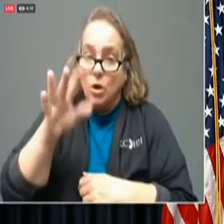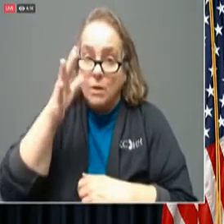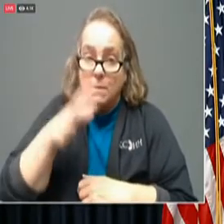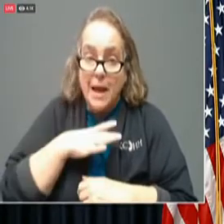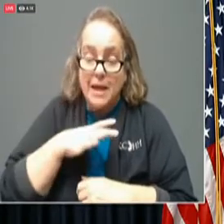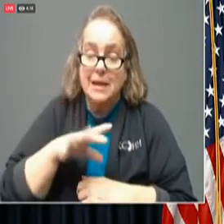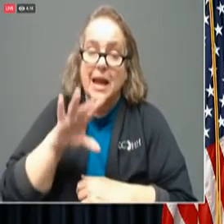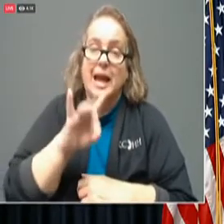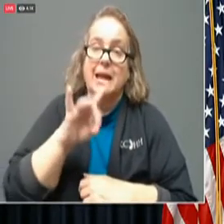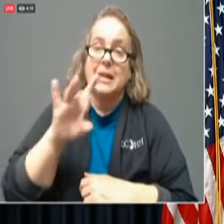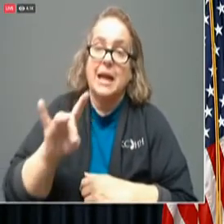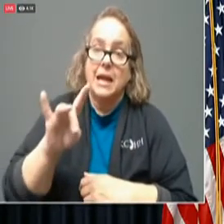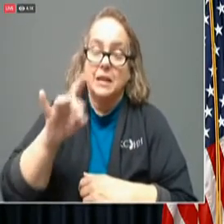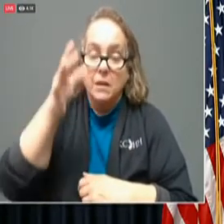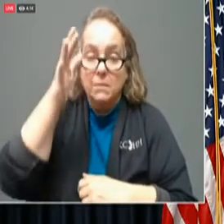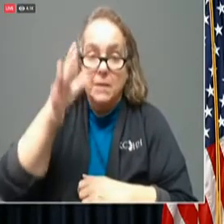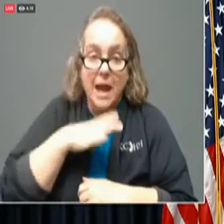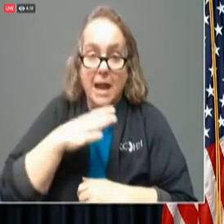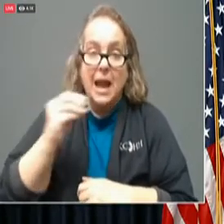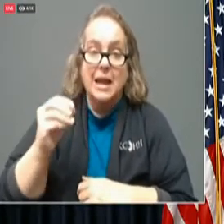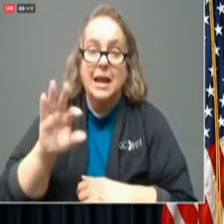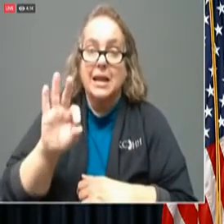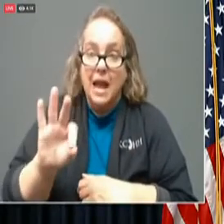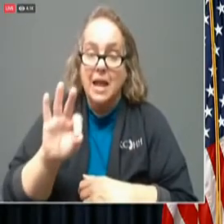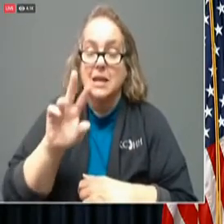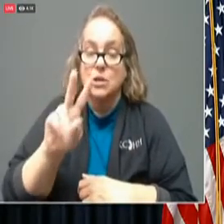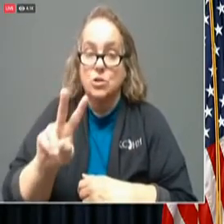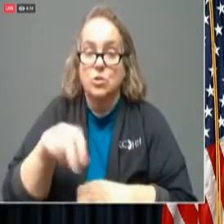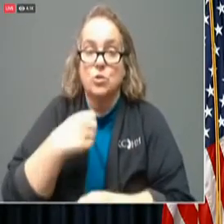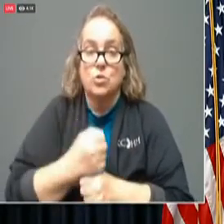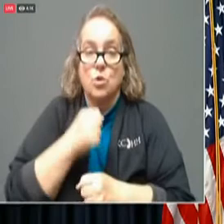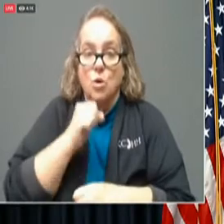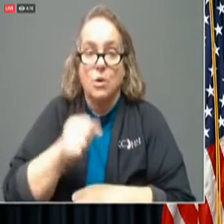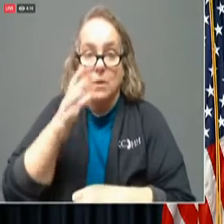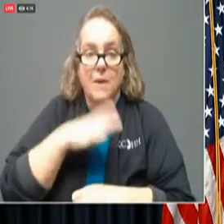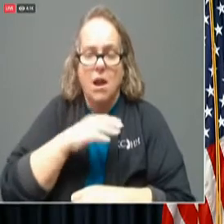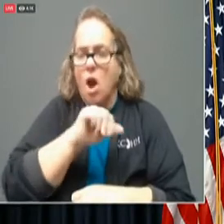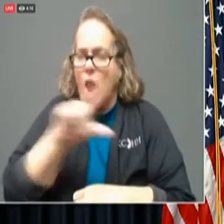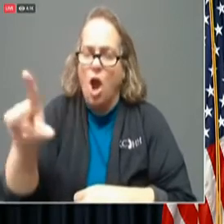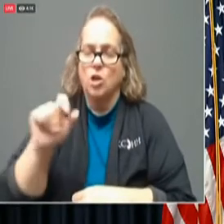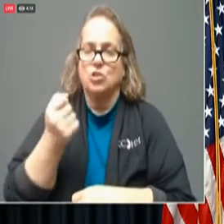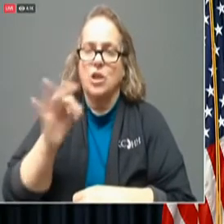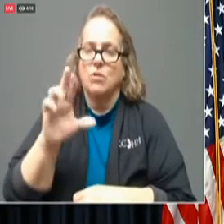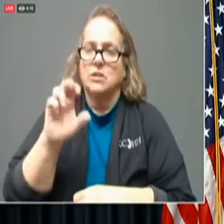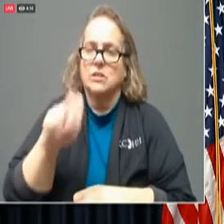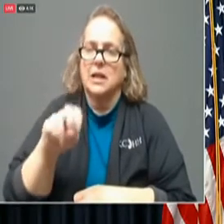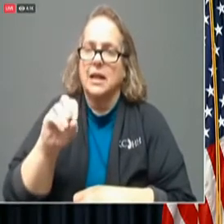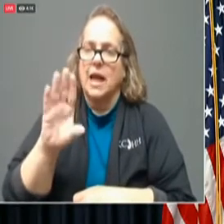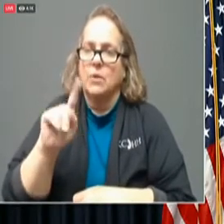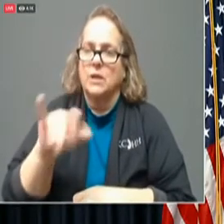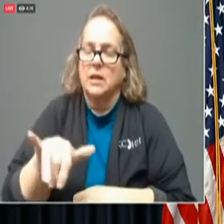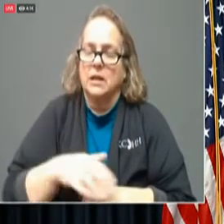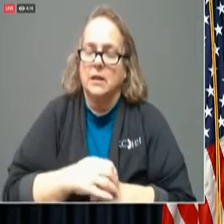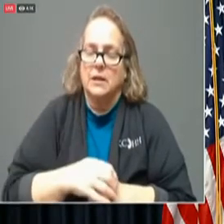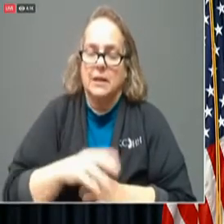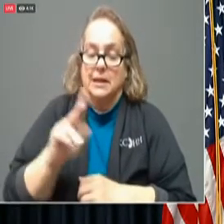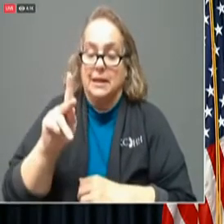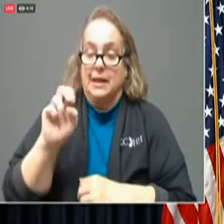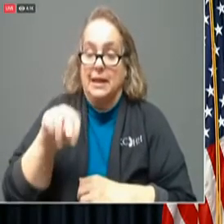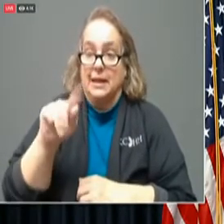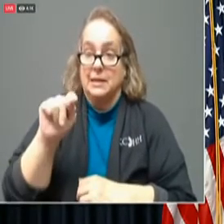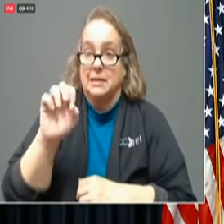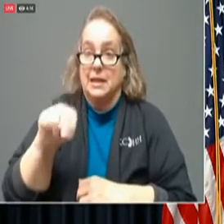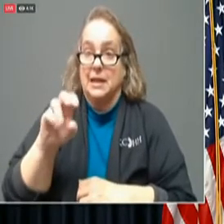year old man and a 92 year old man. Those are all from Jefferson County. Kenton County lost